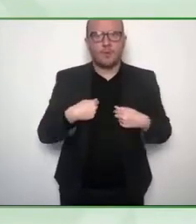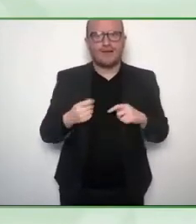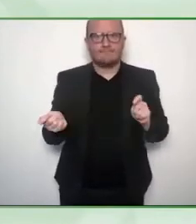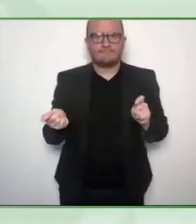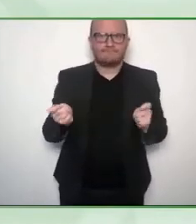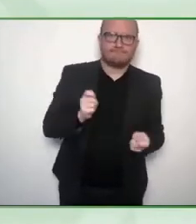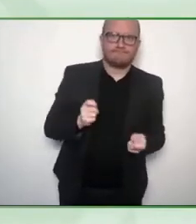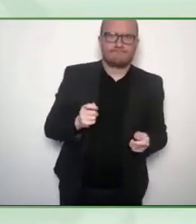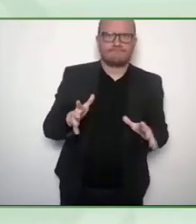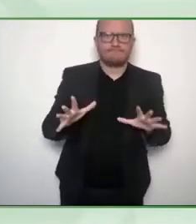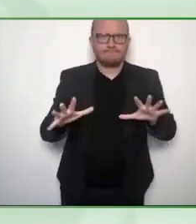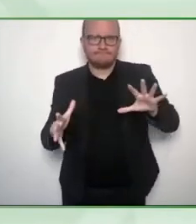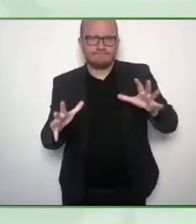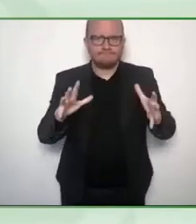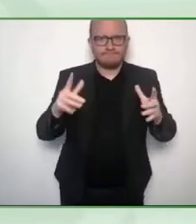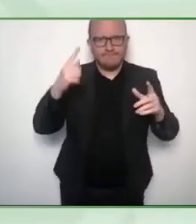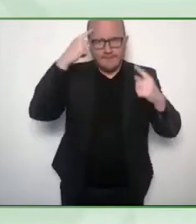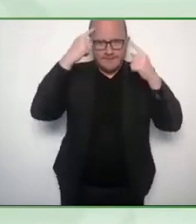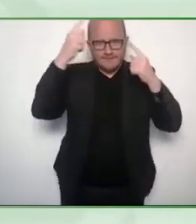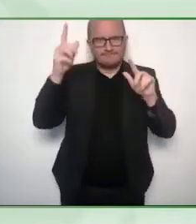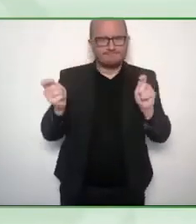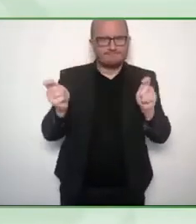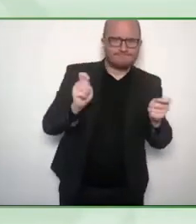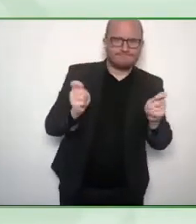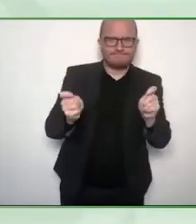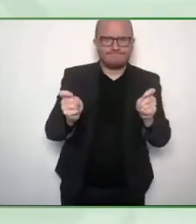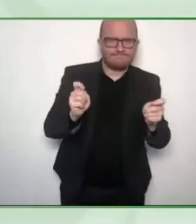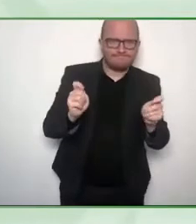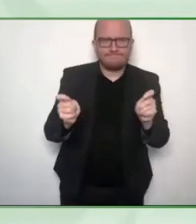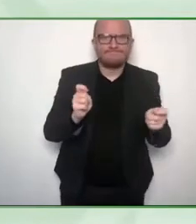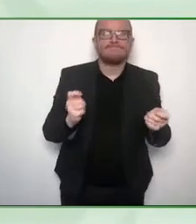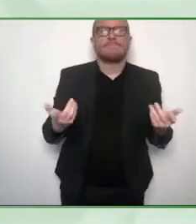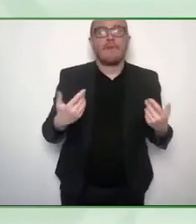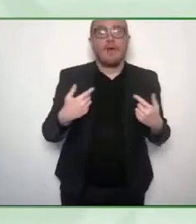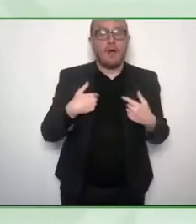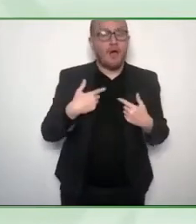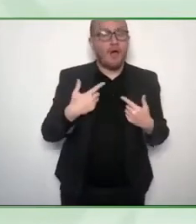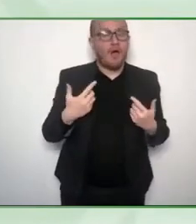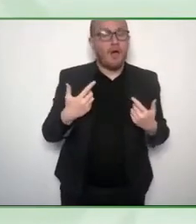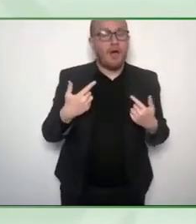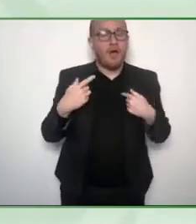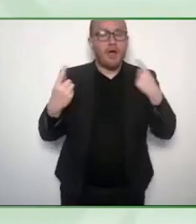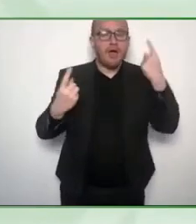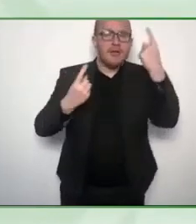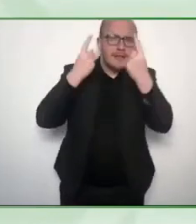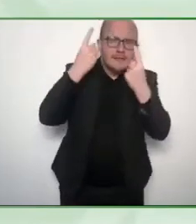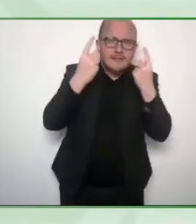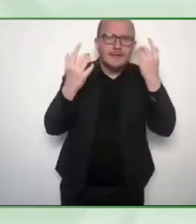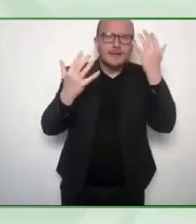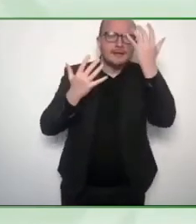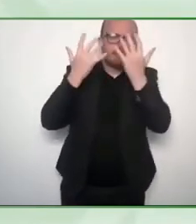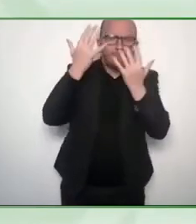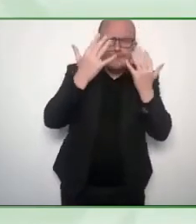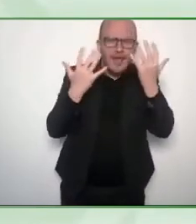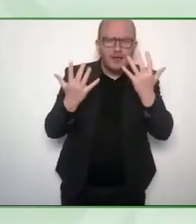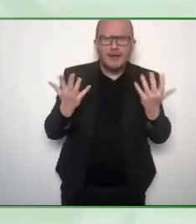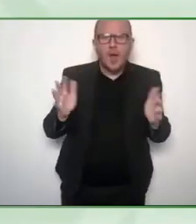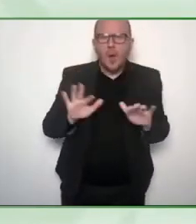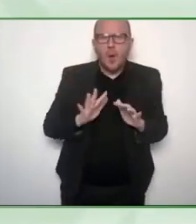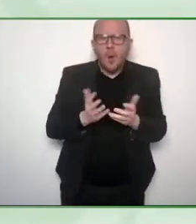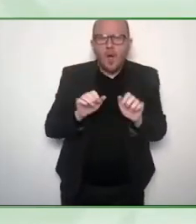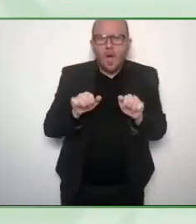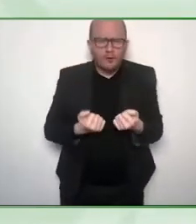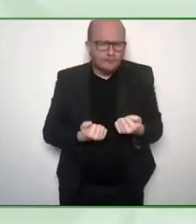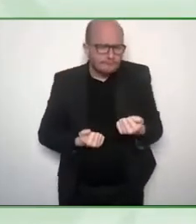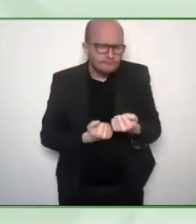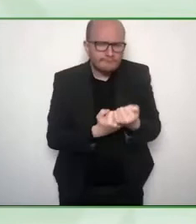COVID happened, it actually gave us the time to think and reflect that what we can do about it, how we